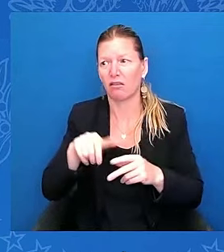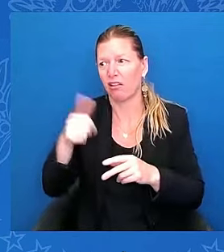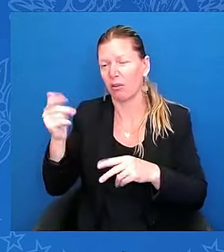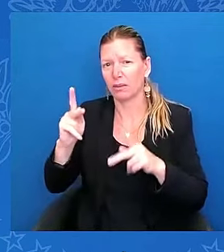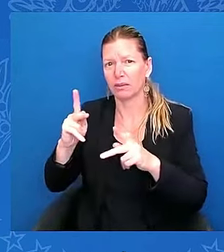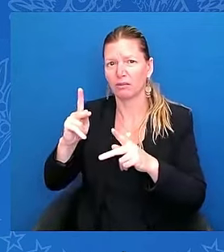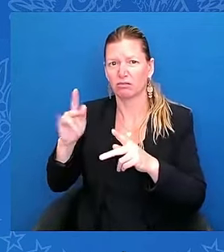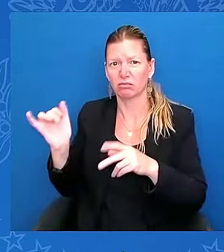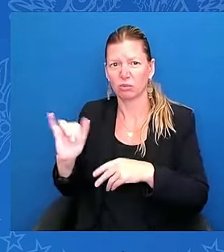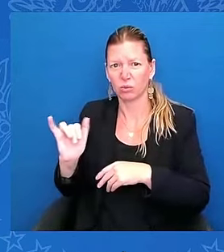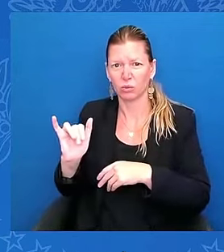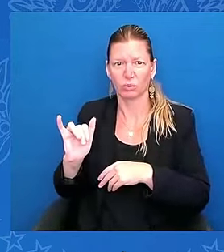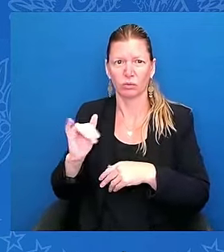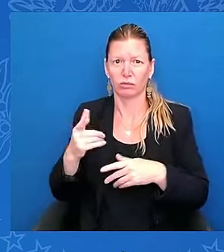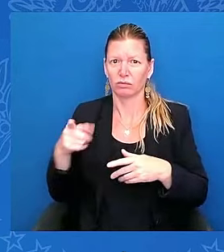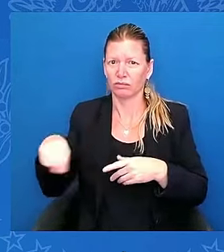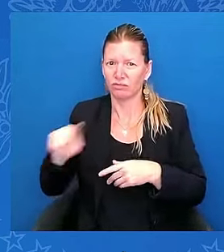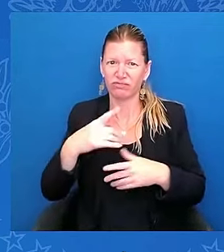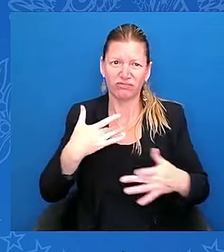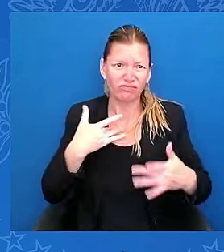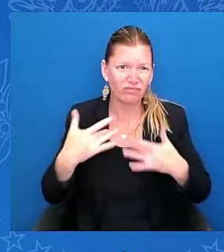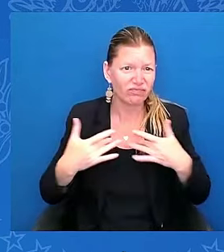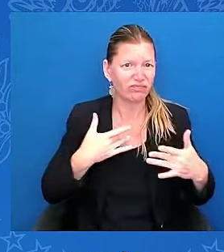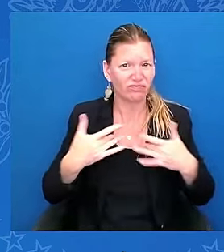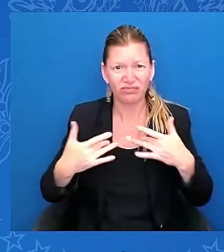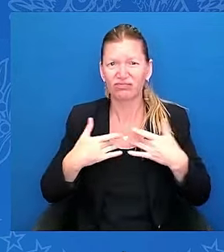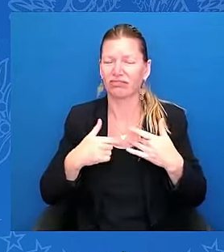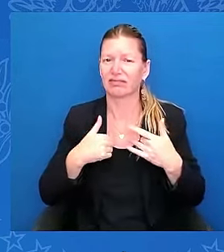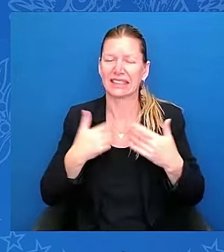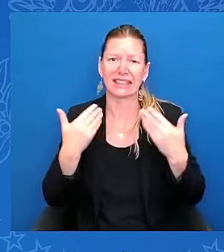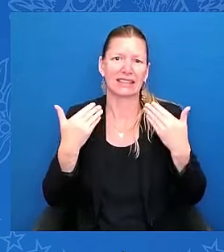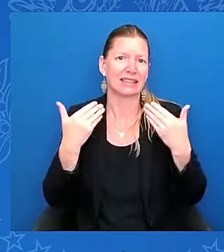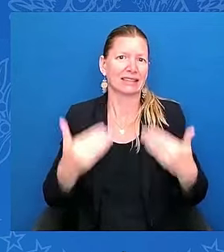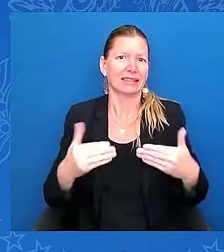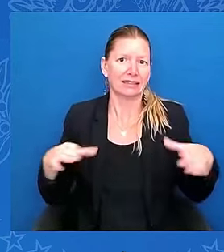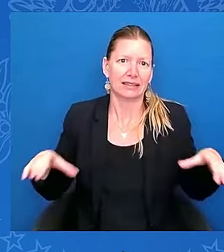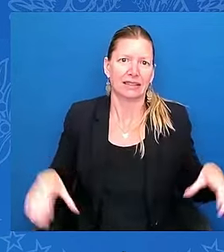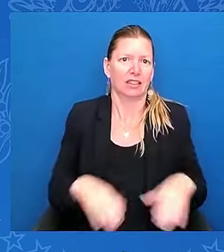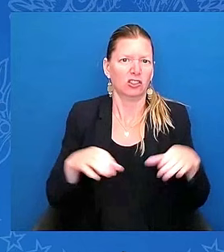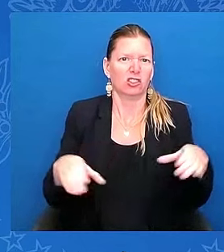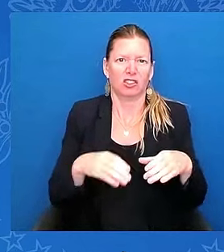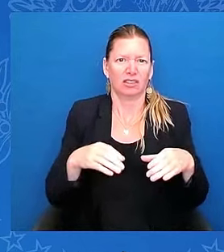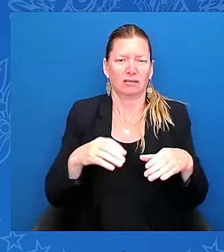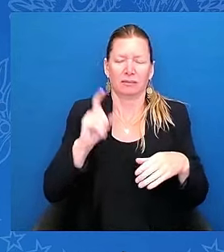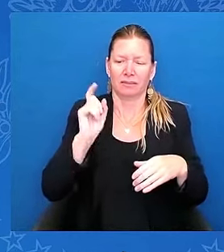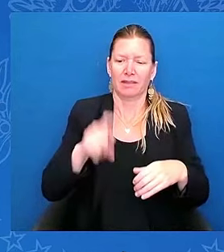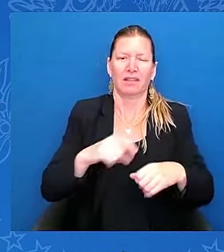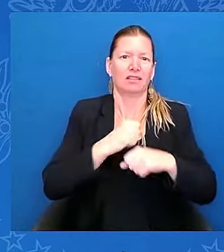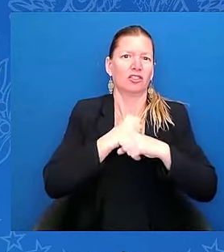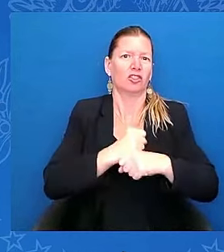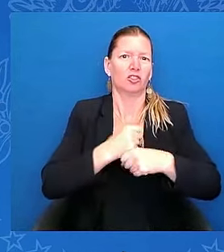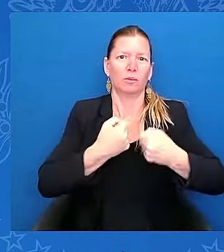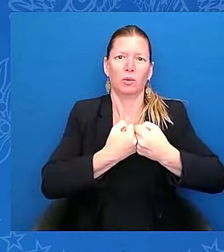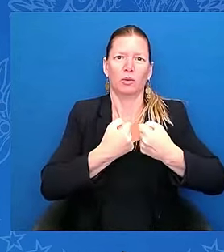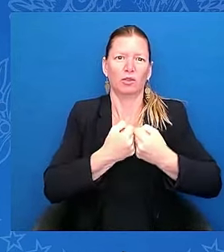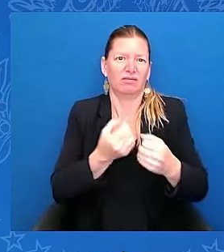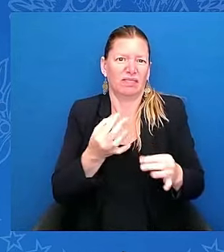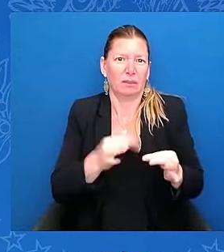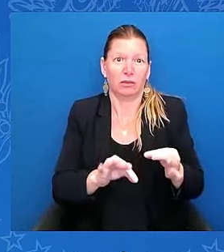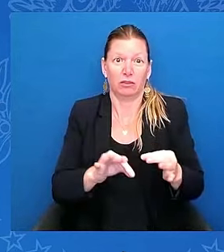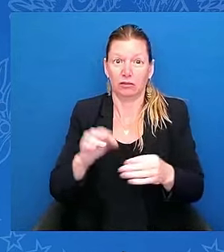borders. It's just that simple. And if Trump and the Republicans wouldn't do it working with me, then I would do it on my own. And I did.